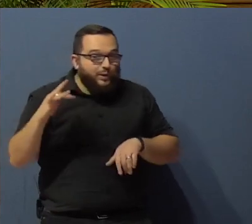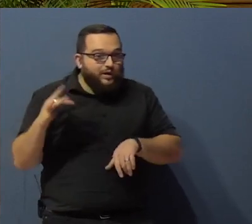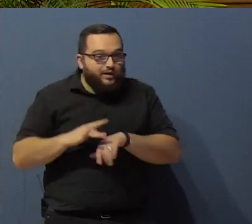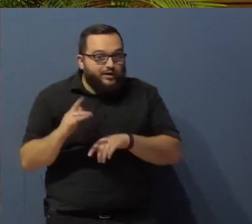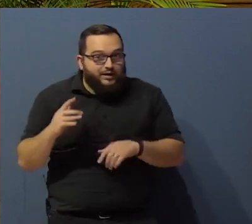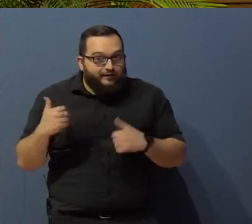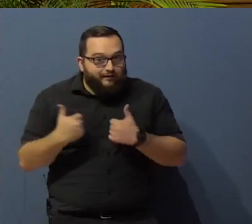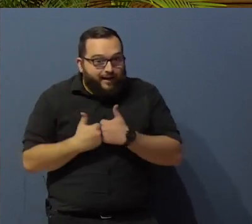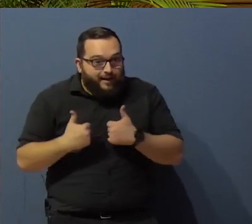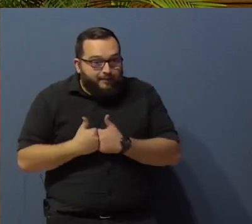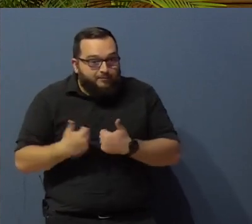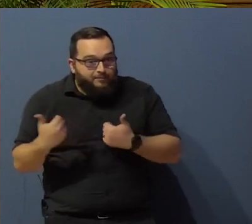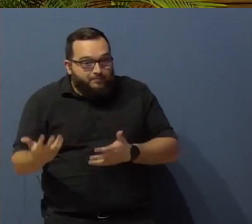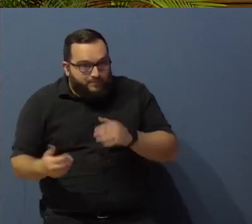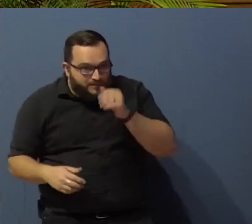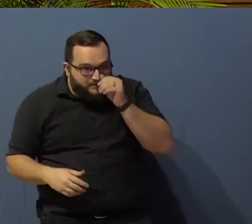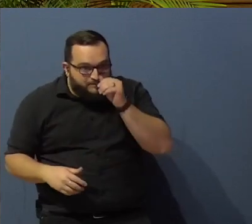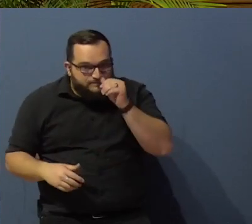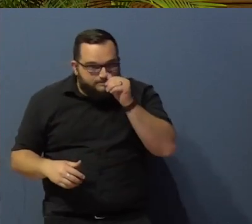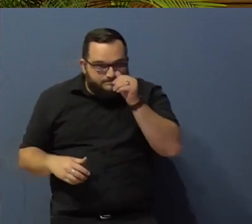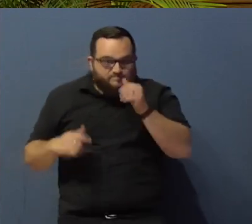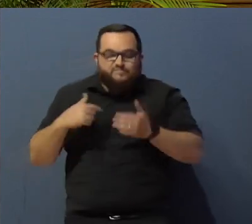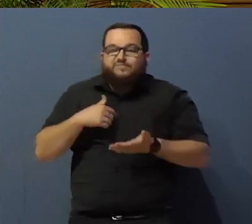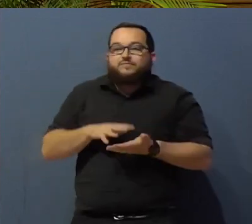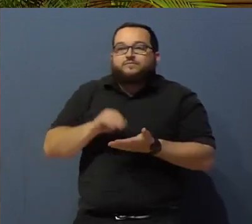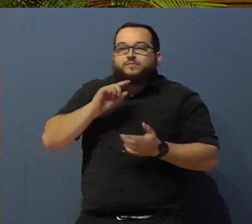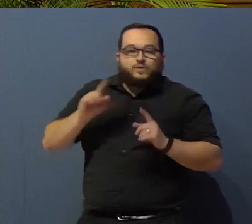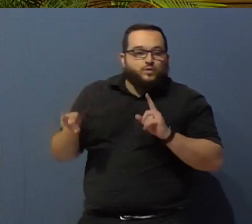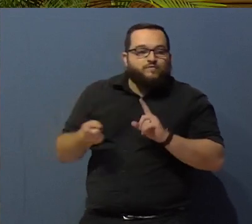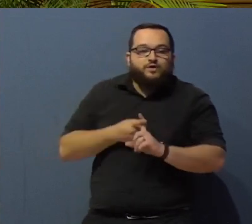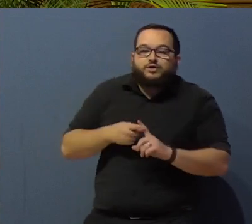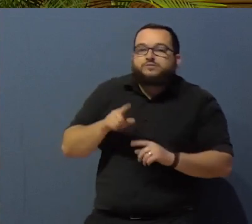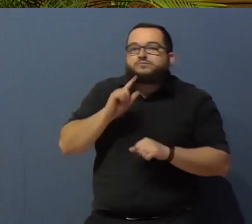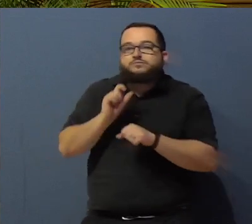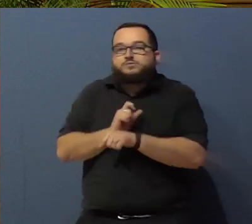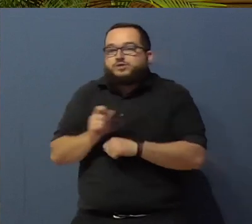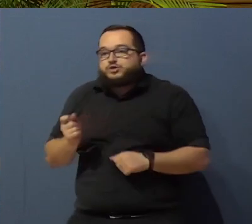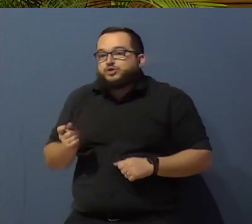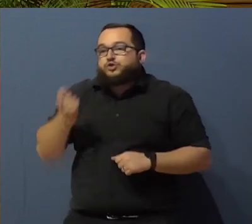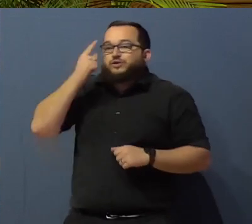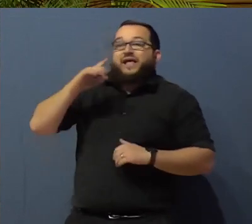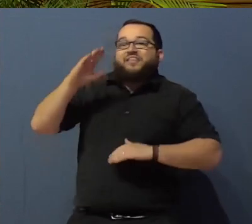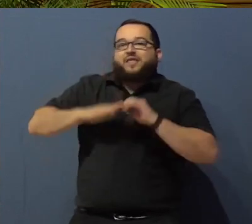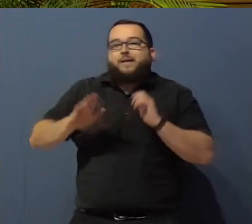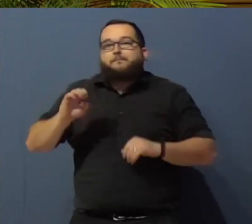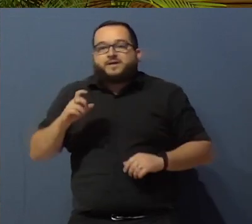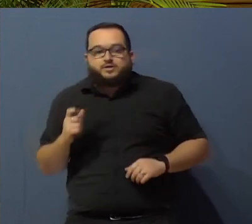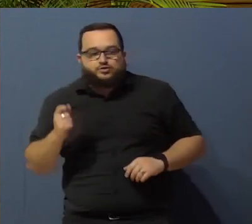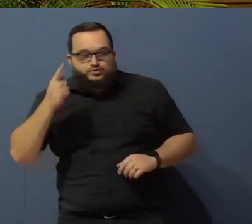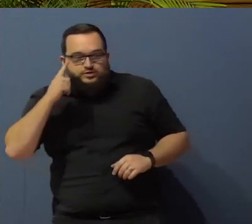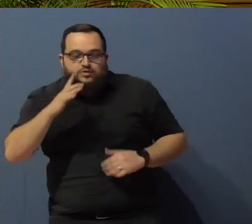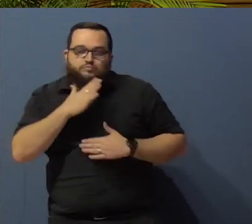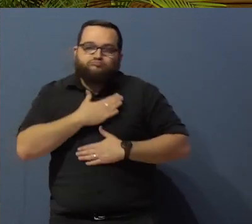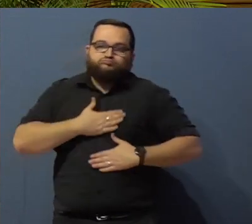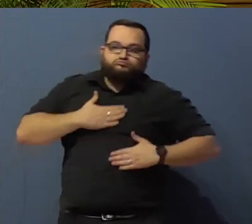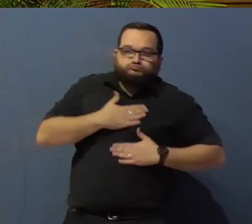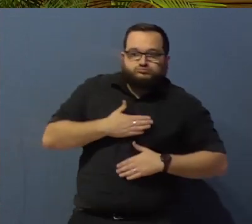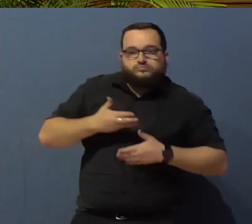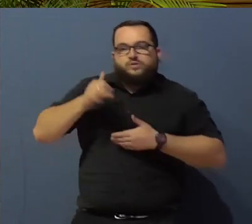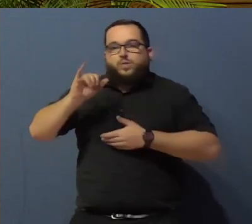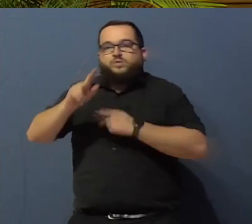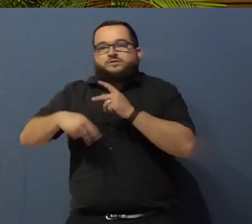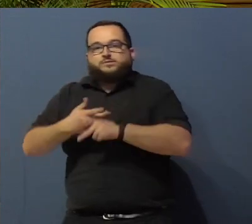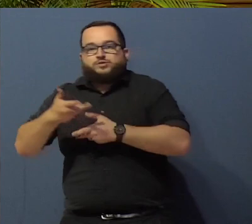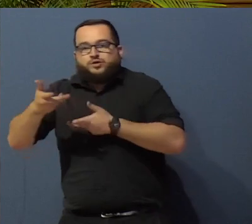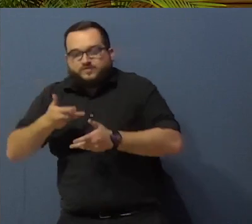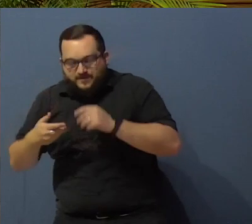a Cleveland Indian game. And I learned to first seek to understand, then to be understood. to be able to delight people in conversation.